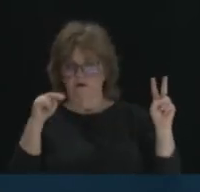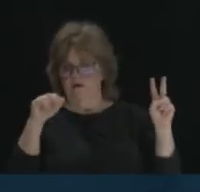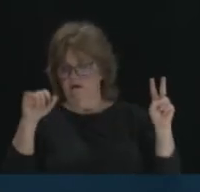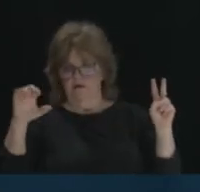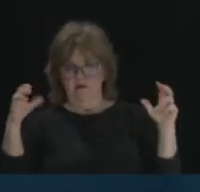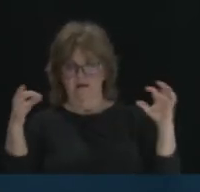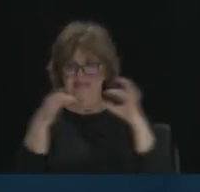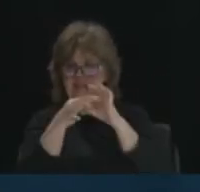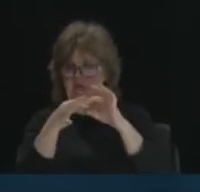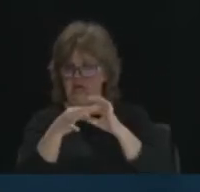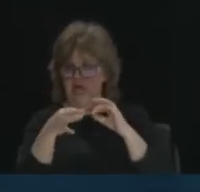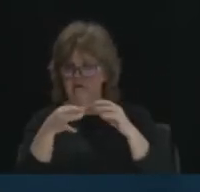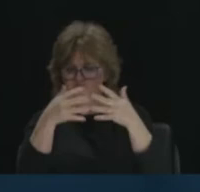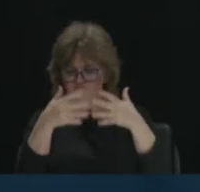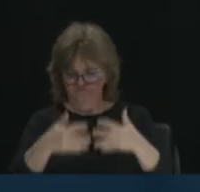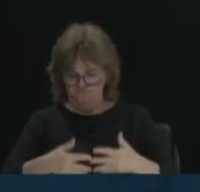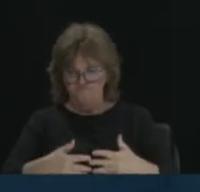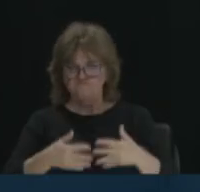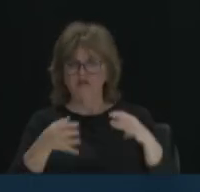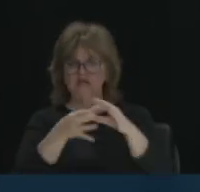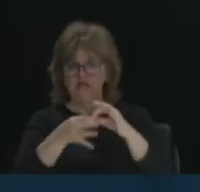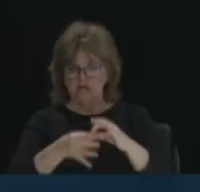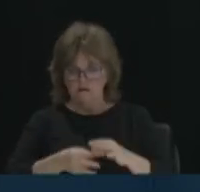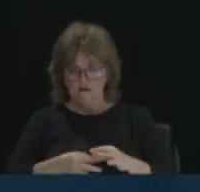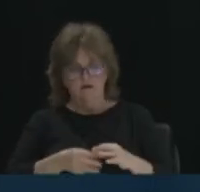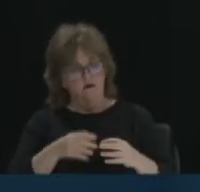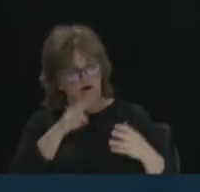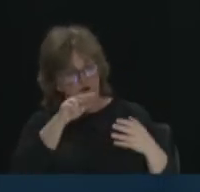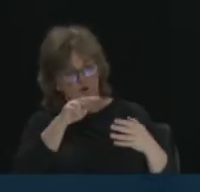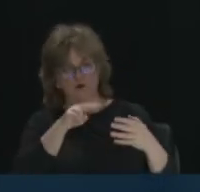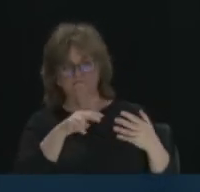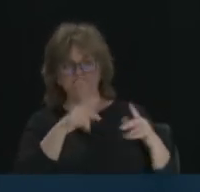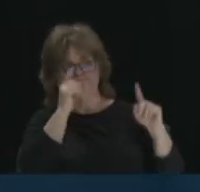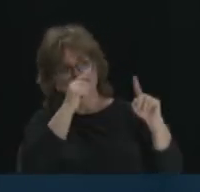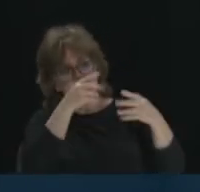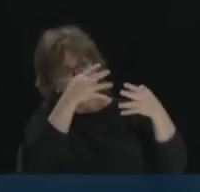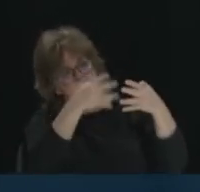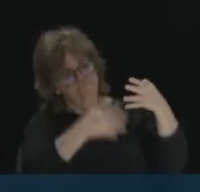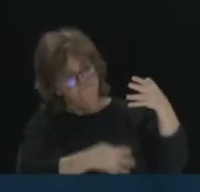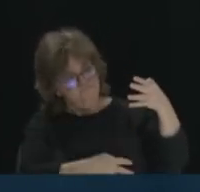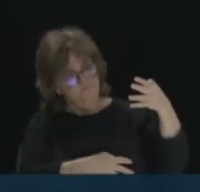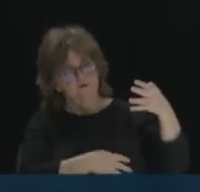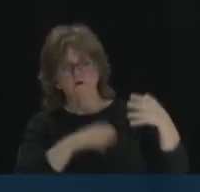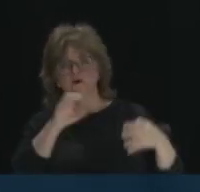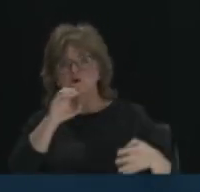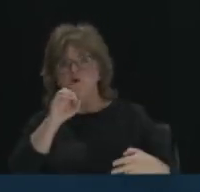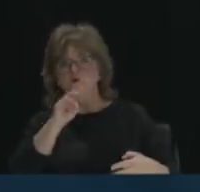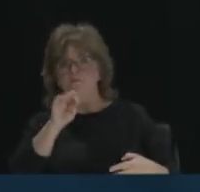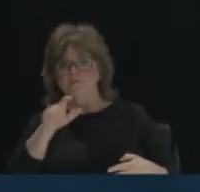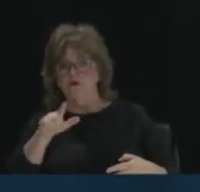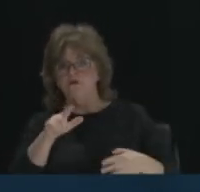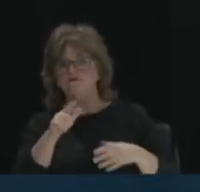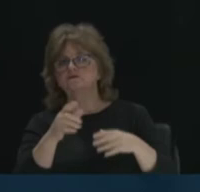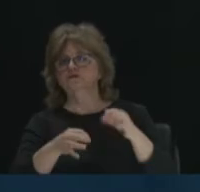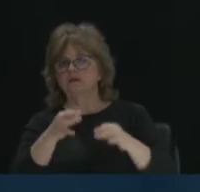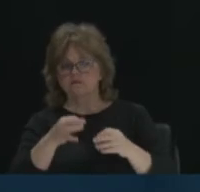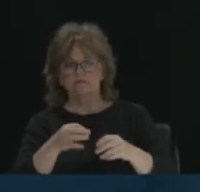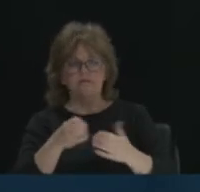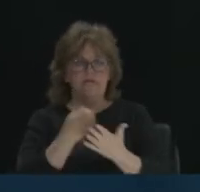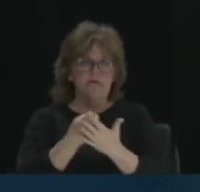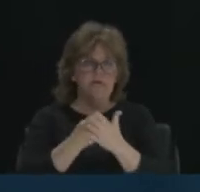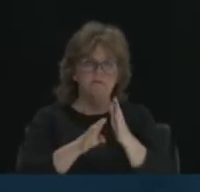As I viewed several of your initiatives, such as criminal justice, economic development,